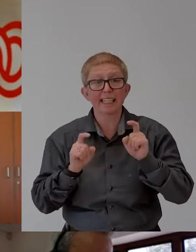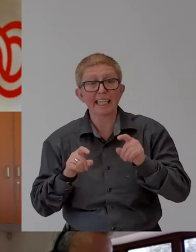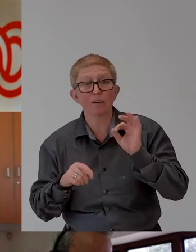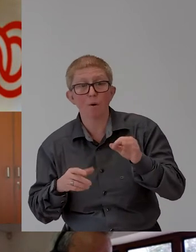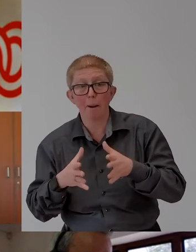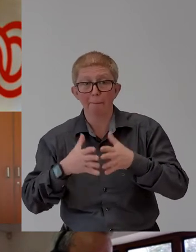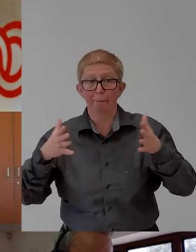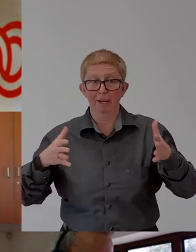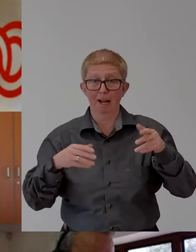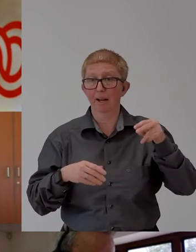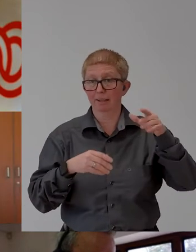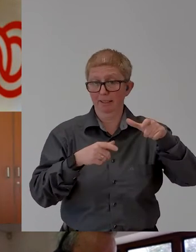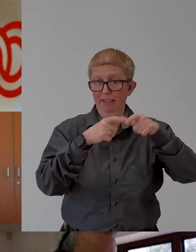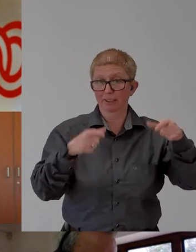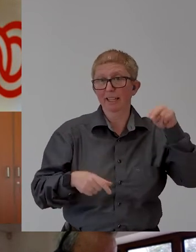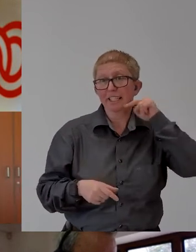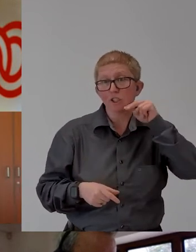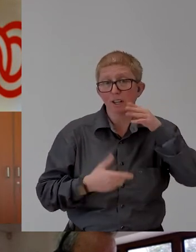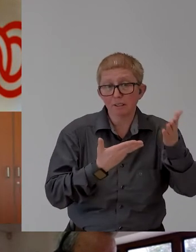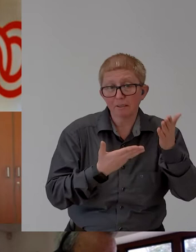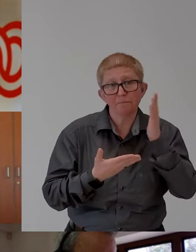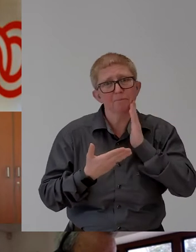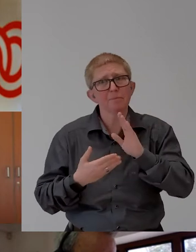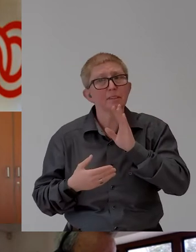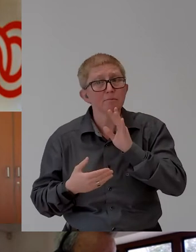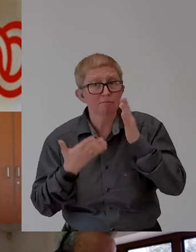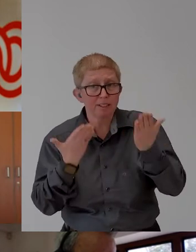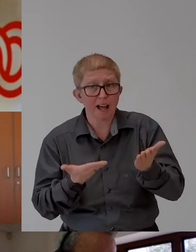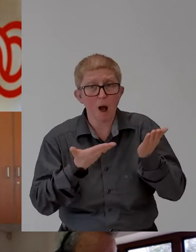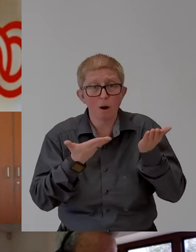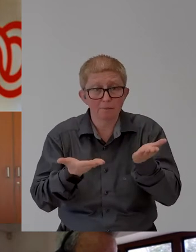unmute yourself and make your statement. Thank you.